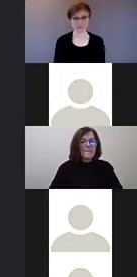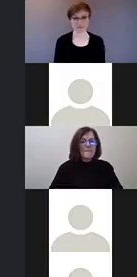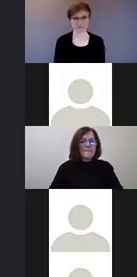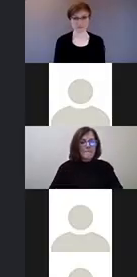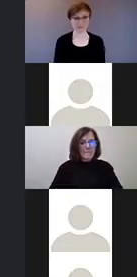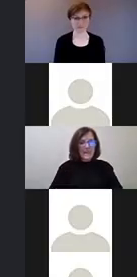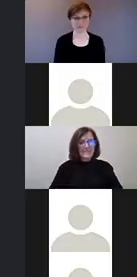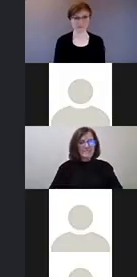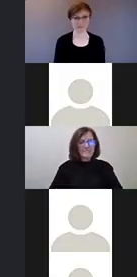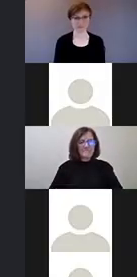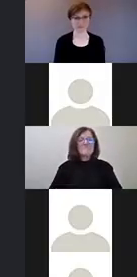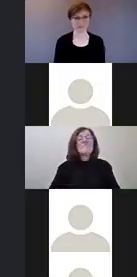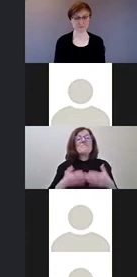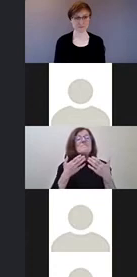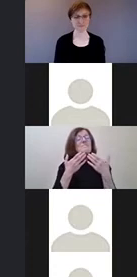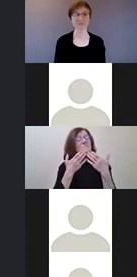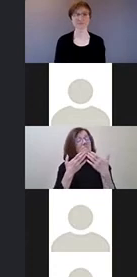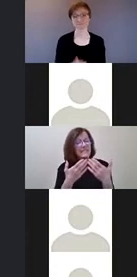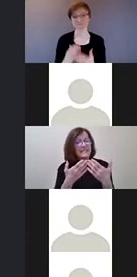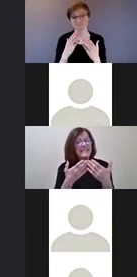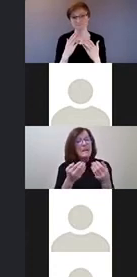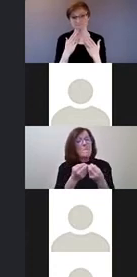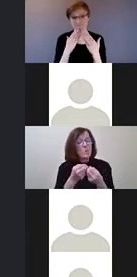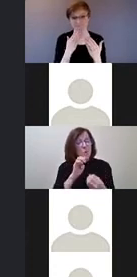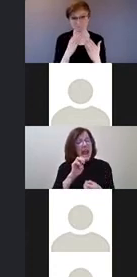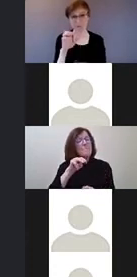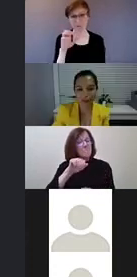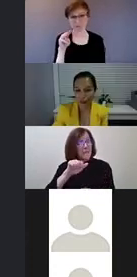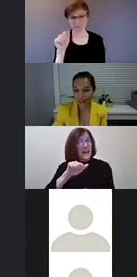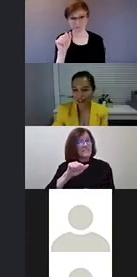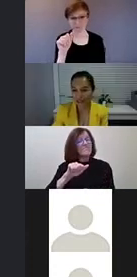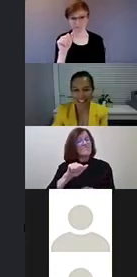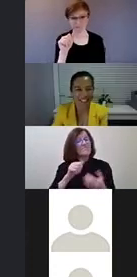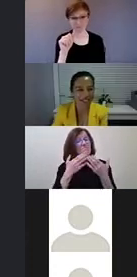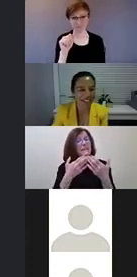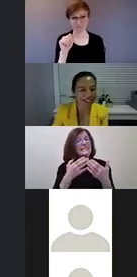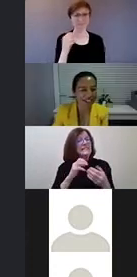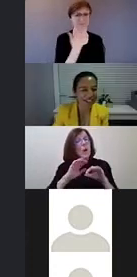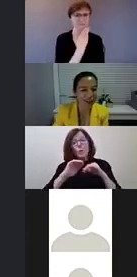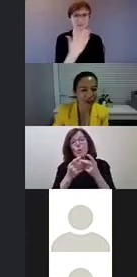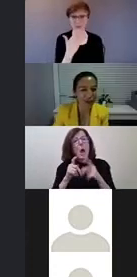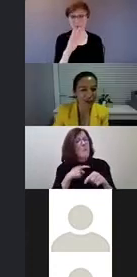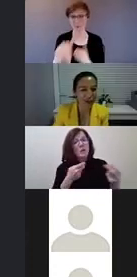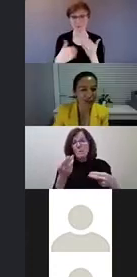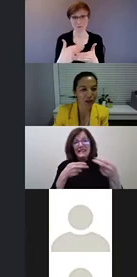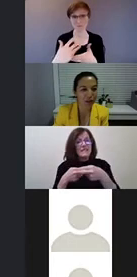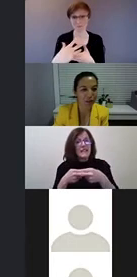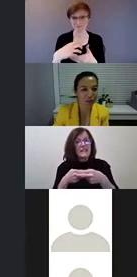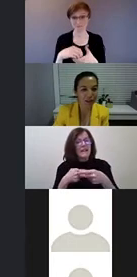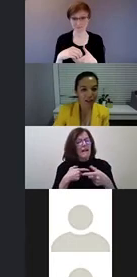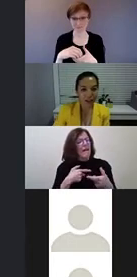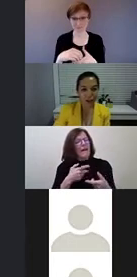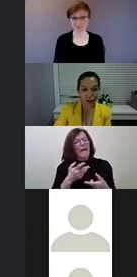Thank you so much, Emma. Thank you everyone who participated. So this is a great way to